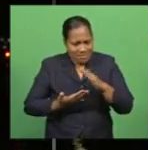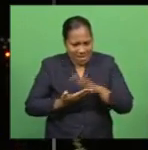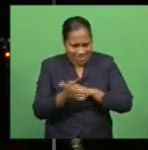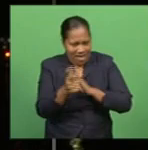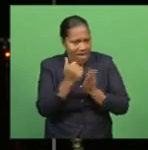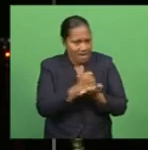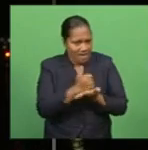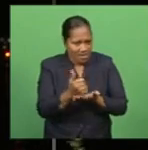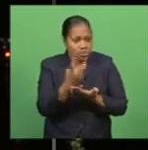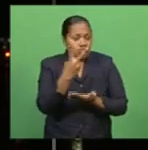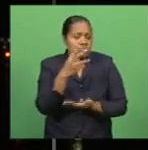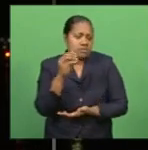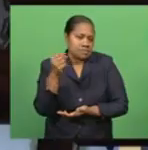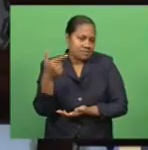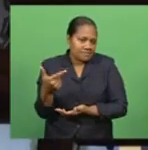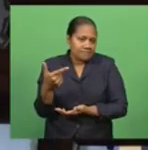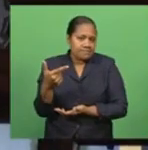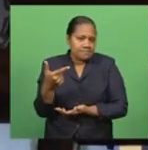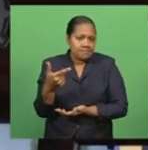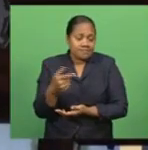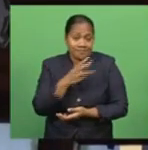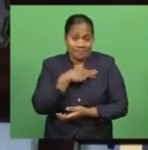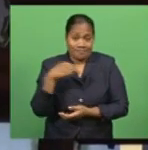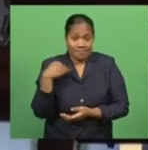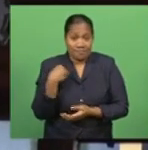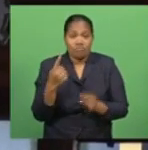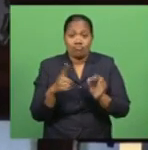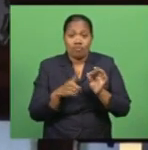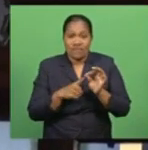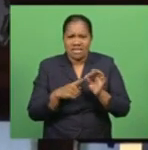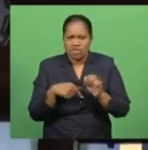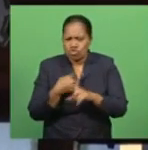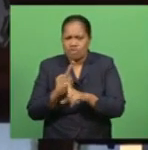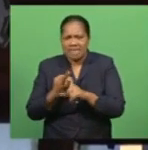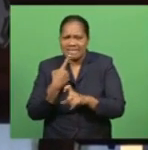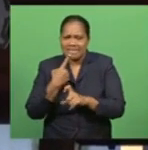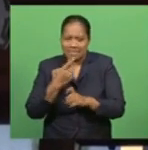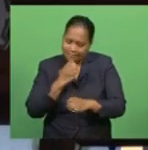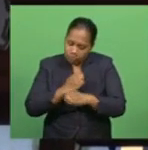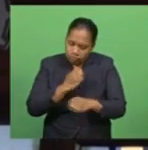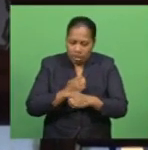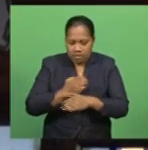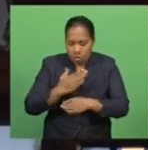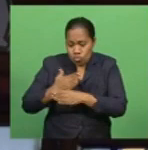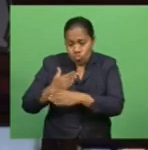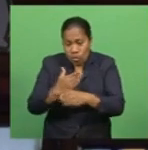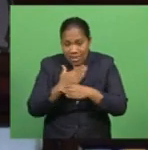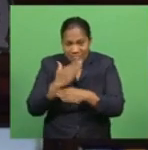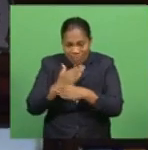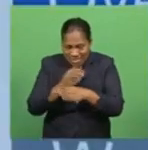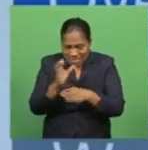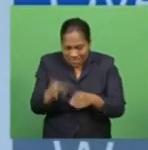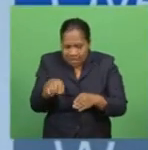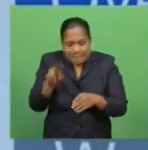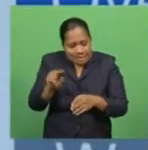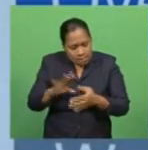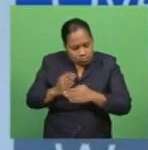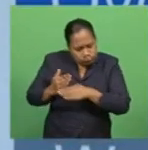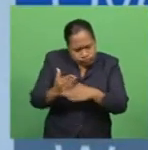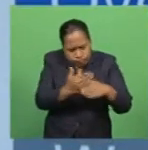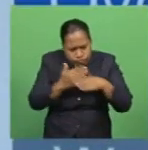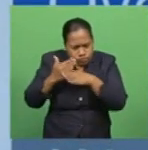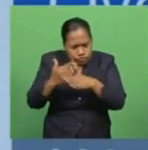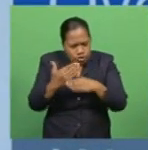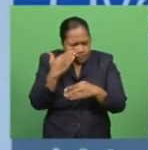Act 2007. Minister Parvin Kumar says employers and workers need to work together to find solutions which are